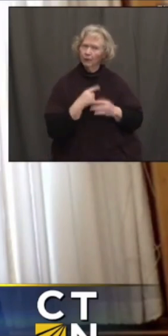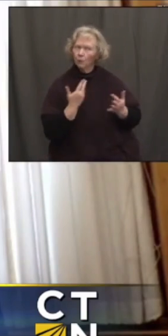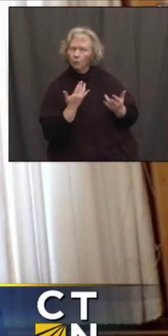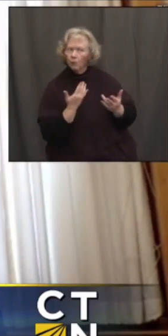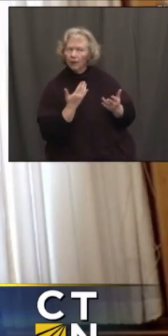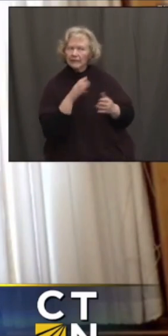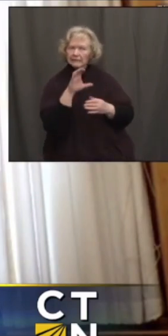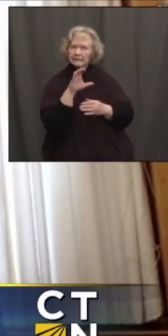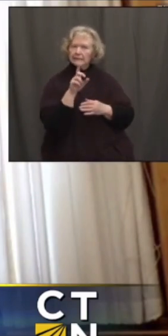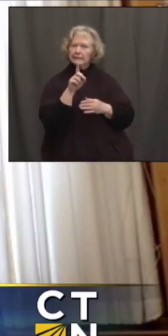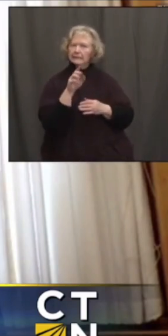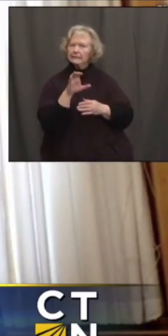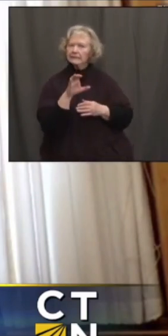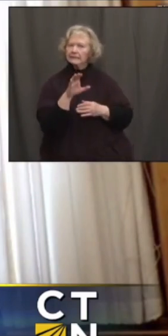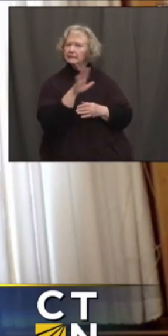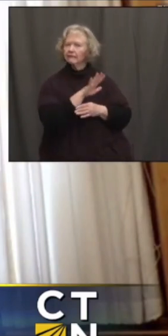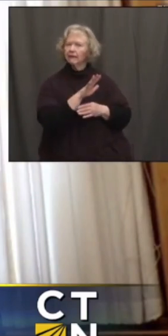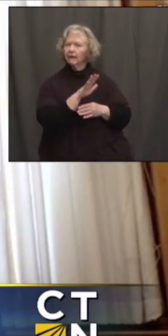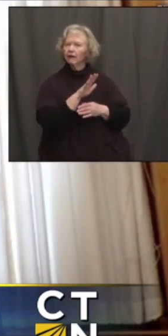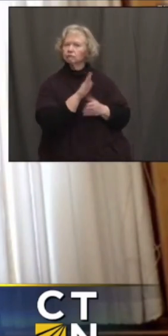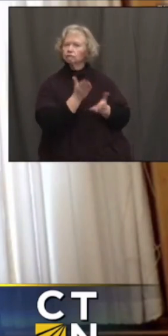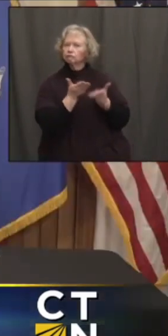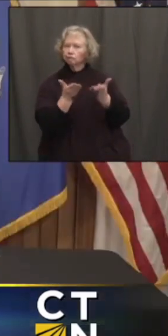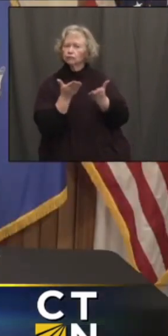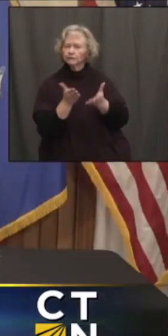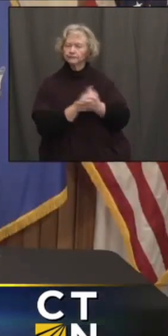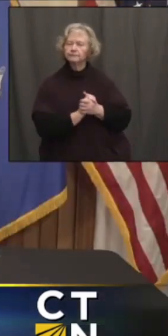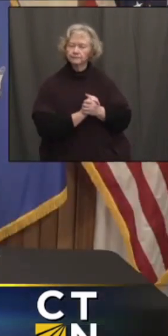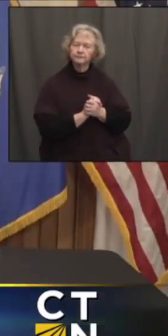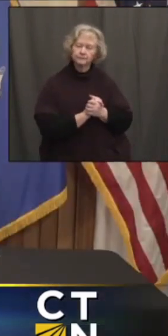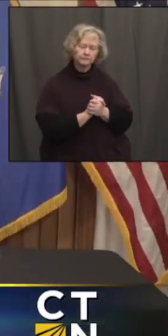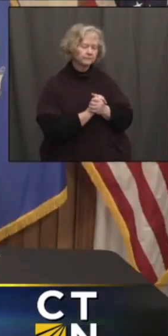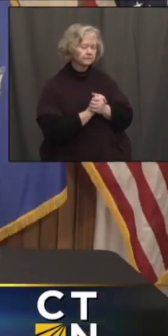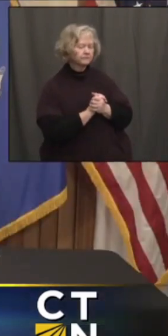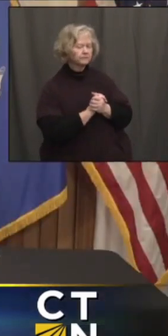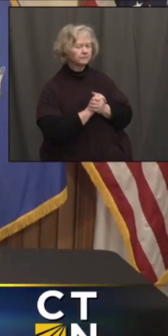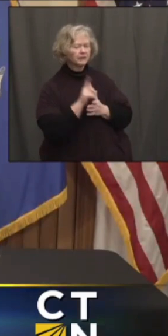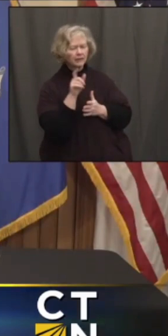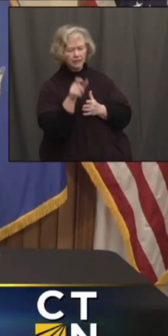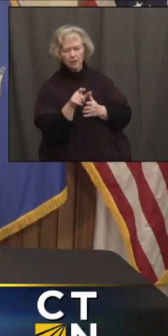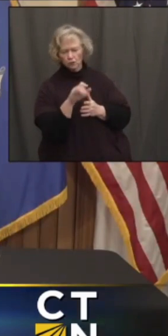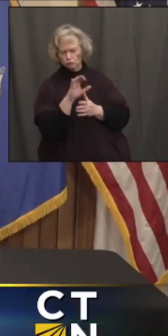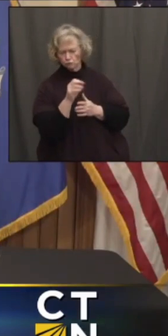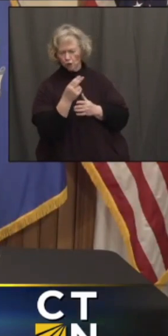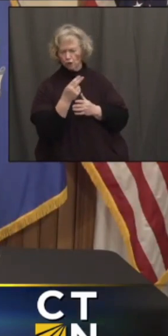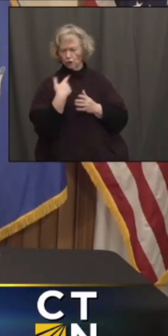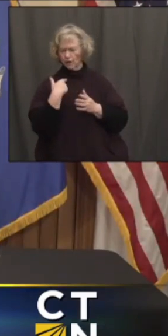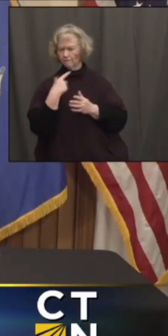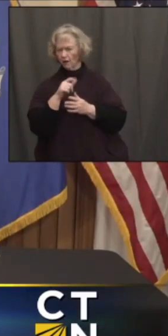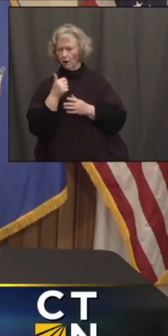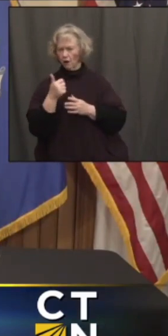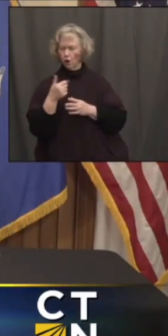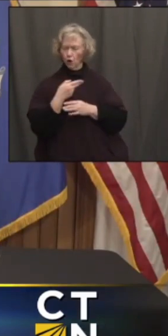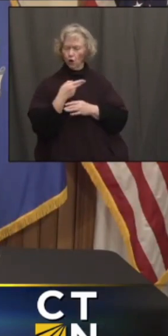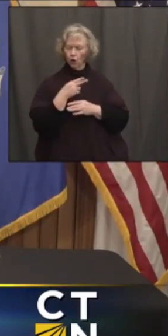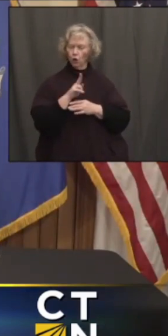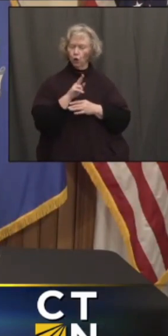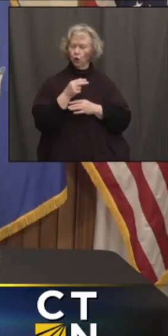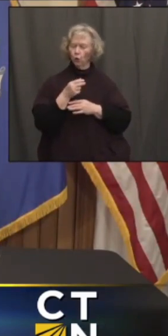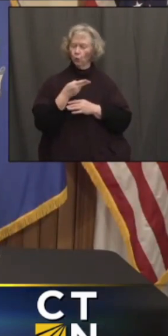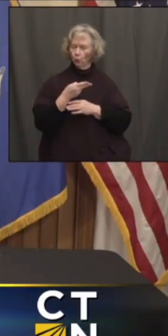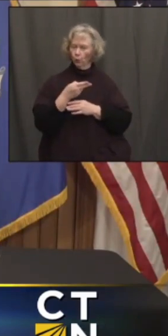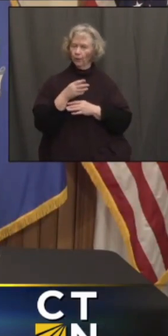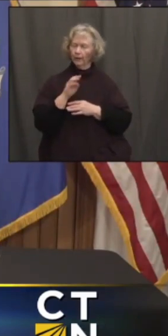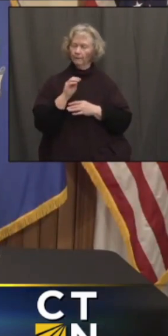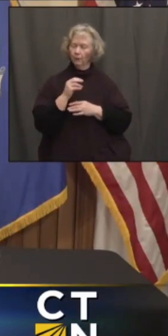guidance around what can safely be done once you're fully vaccinated. And, Josh, I'd like to follow up on a question Hugh McQuaid asked you earlier in the week.